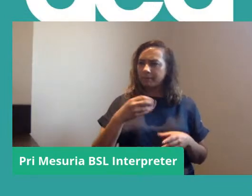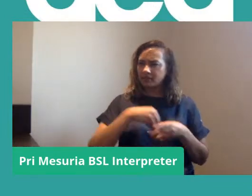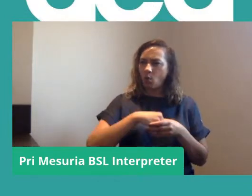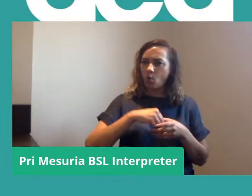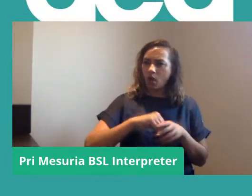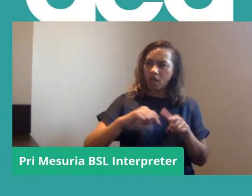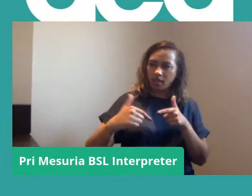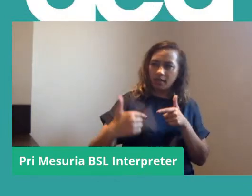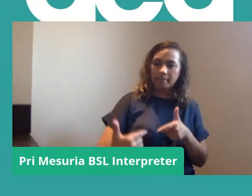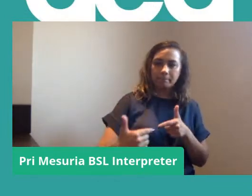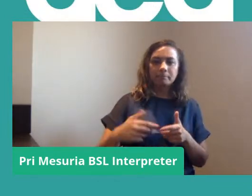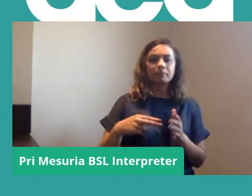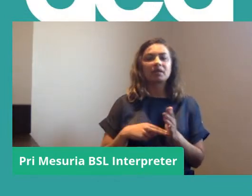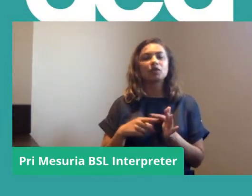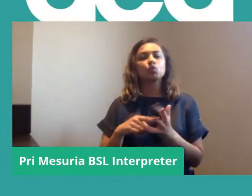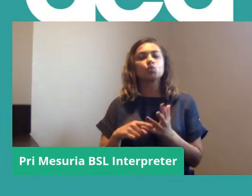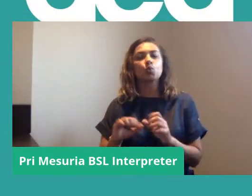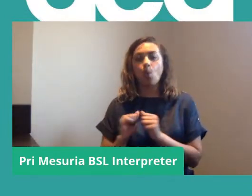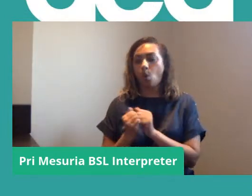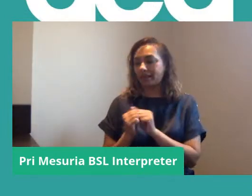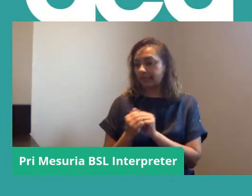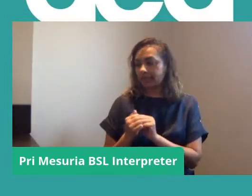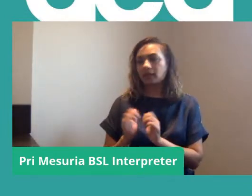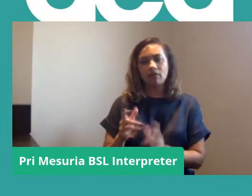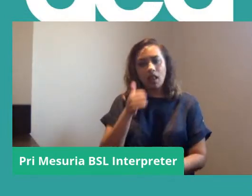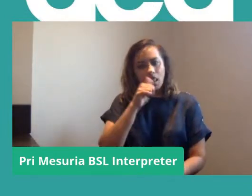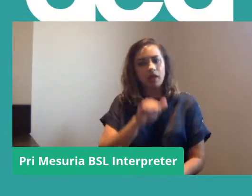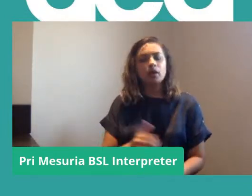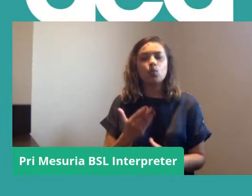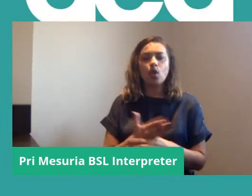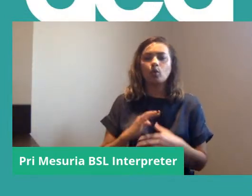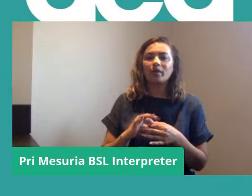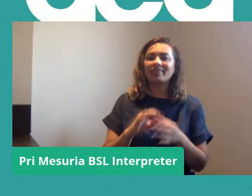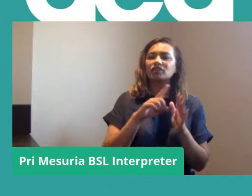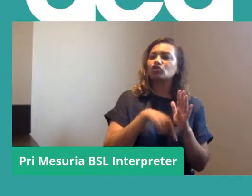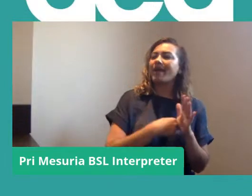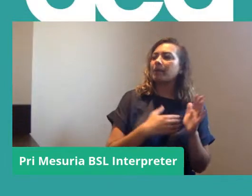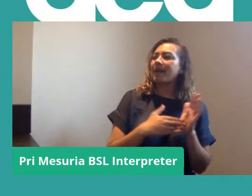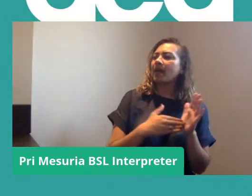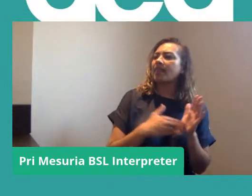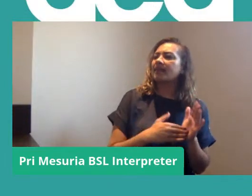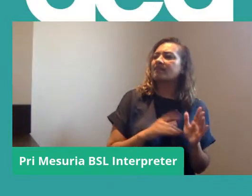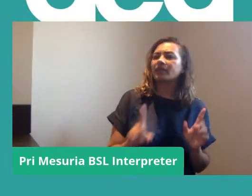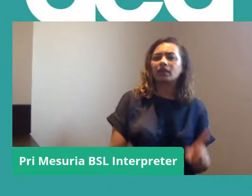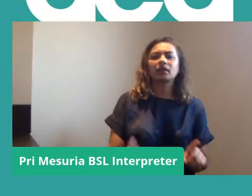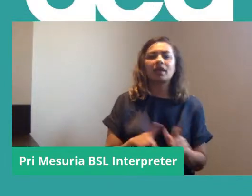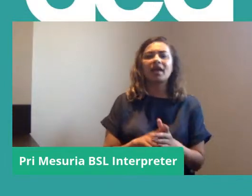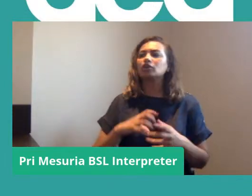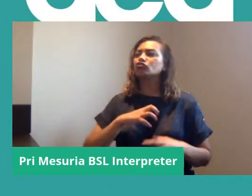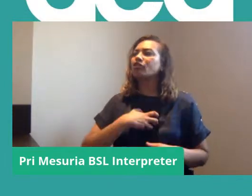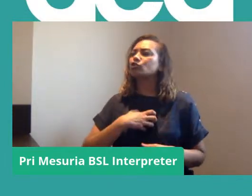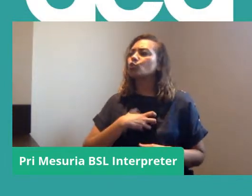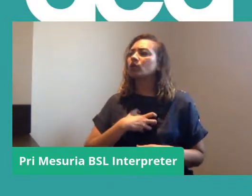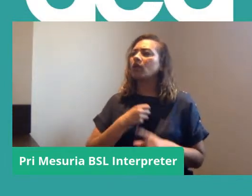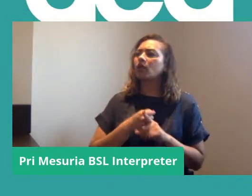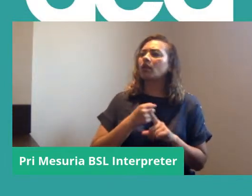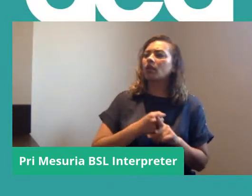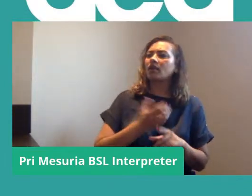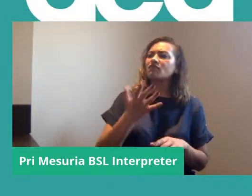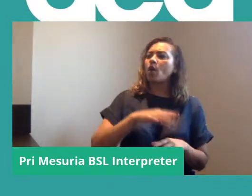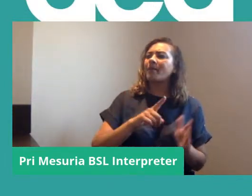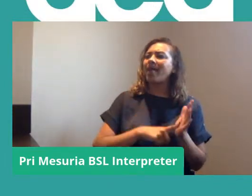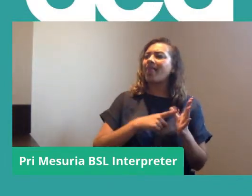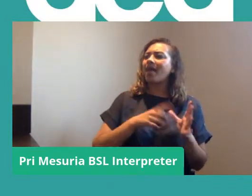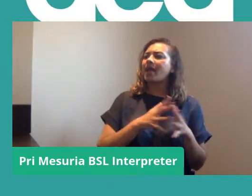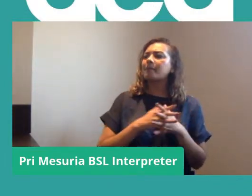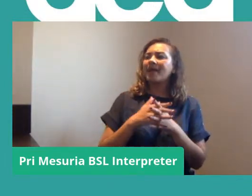Me and some of the NEU colleagues were then very, very lucky to work with Jane McAlevey and trade unionists from Los Angeles, from